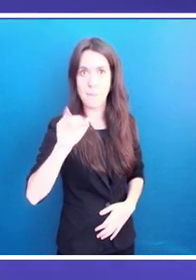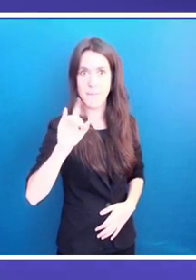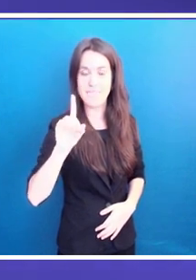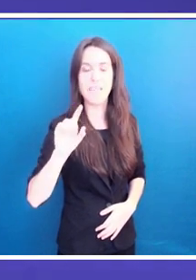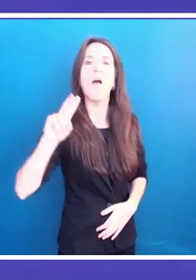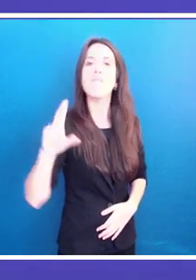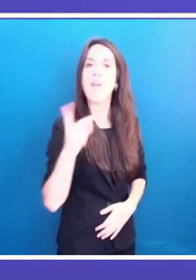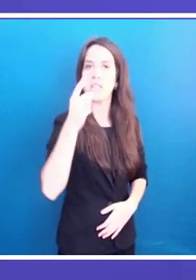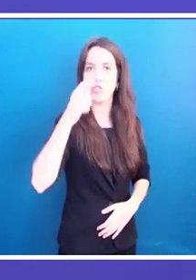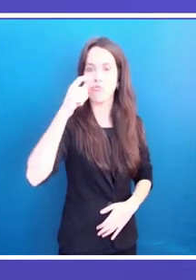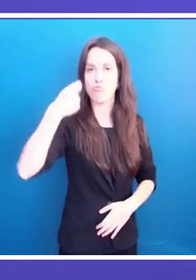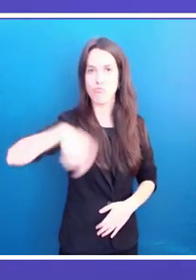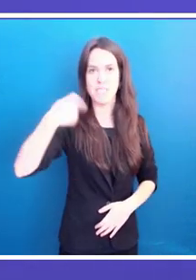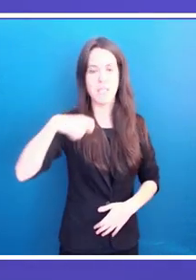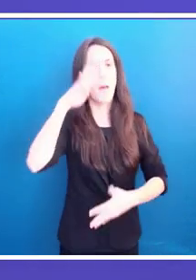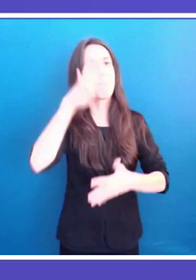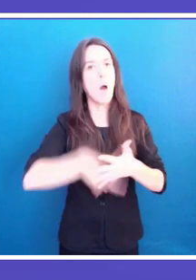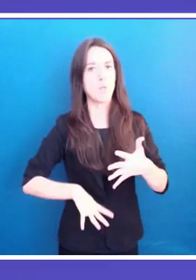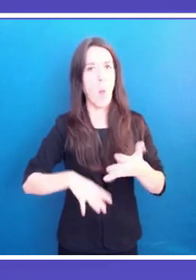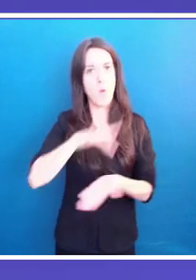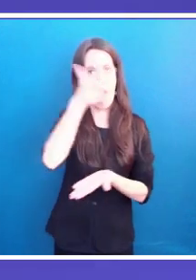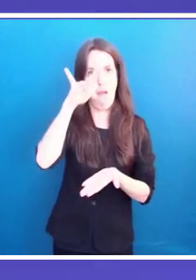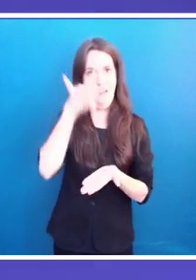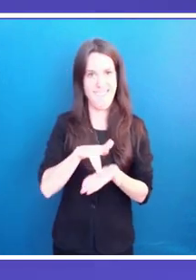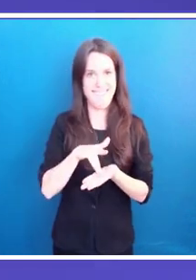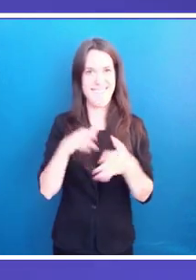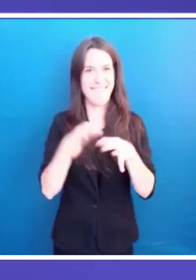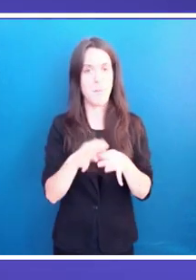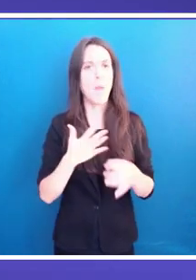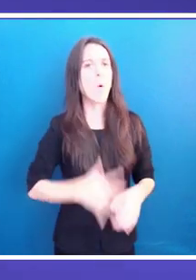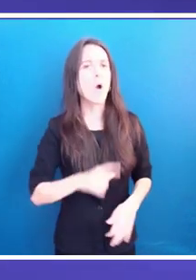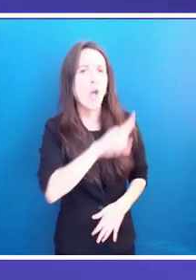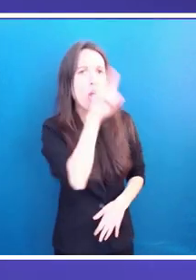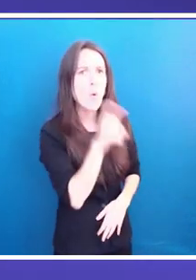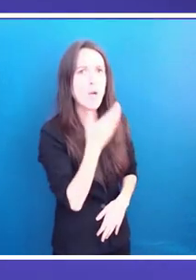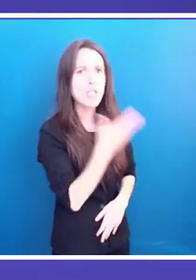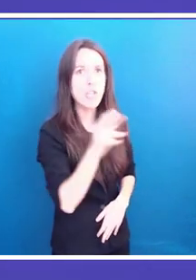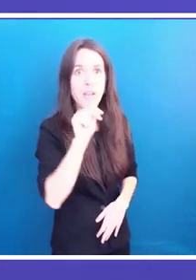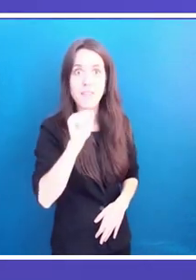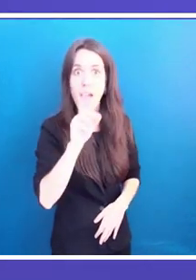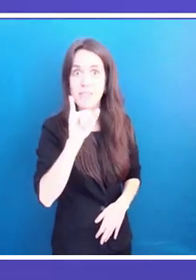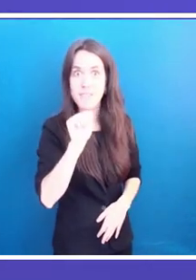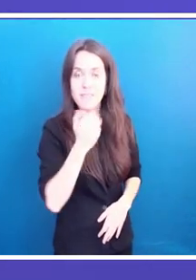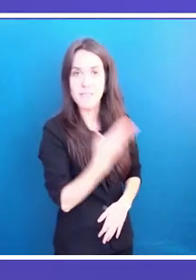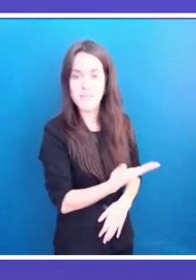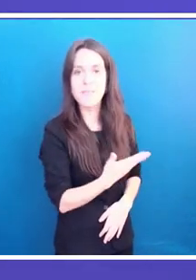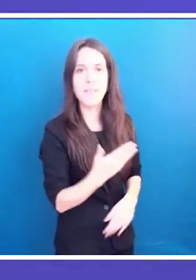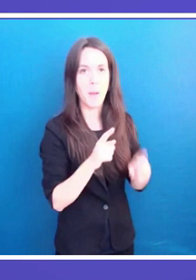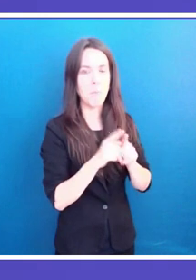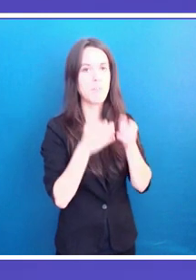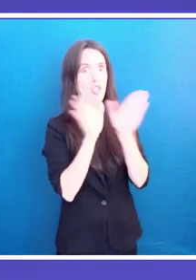municipality. I would like to raise the following question to be answered by you in addition to the common question. To what